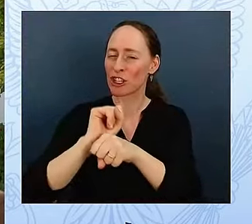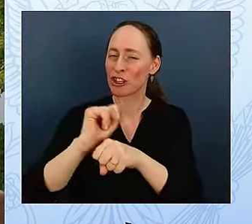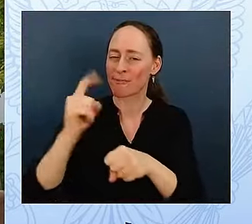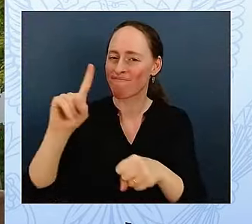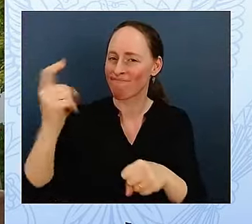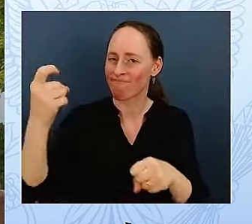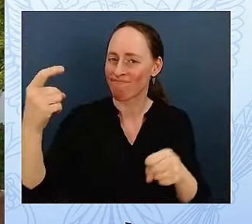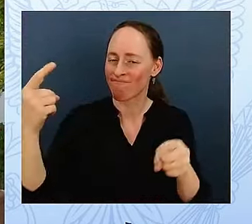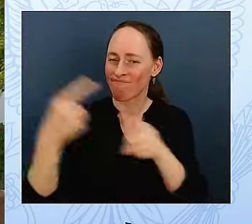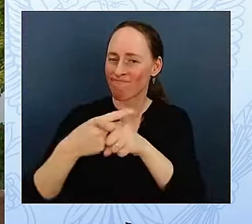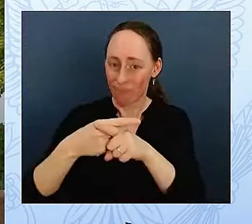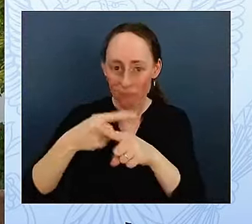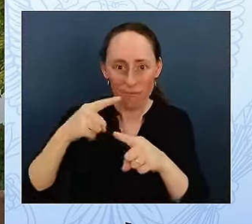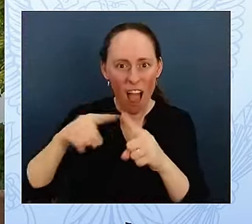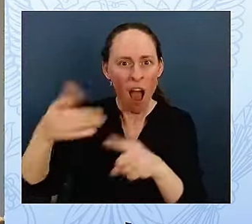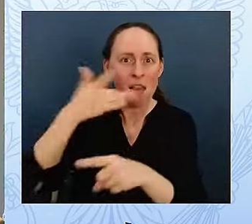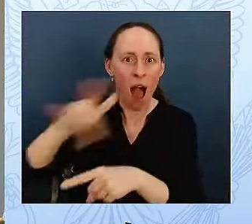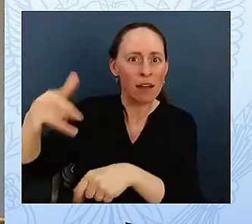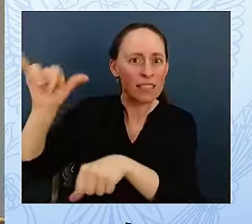Not yet.